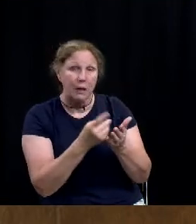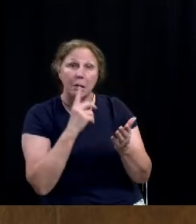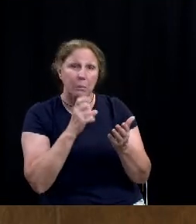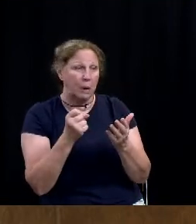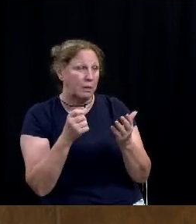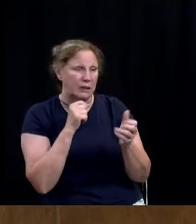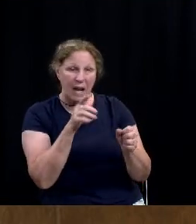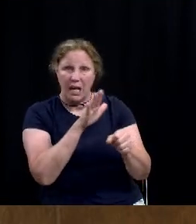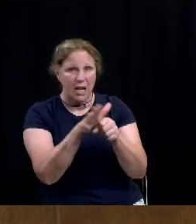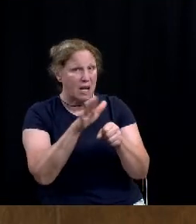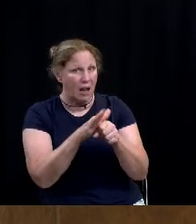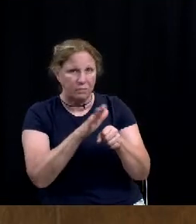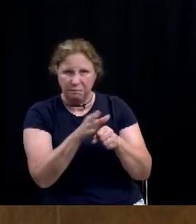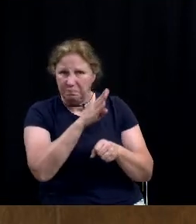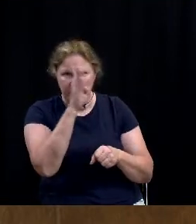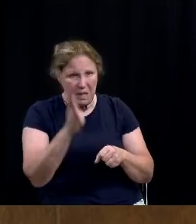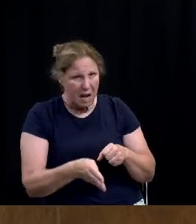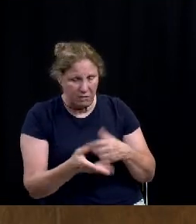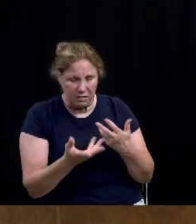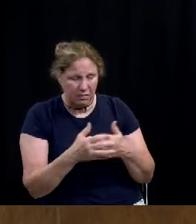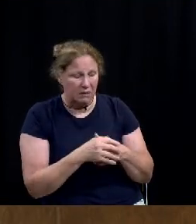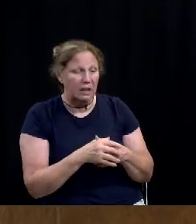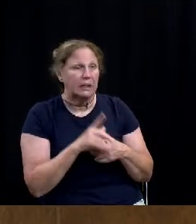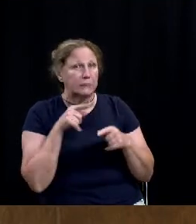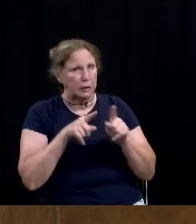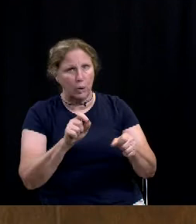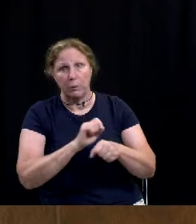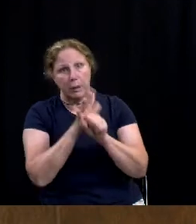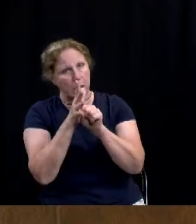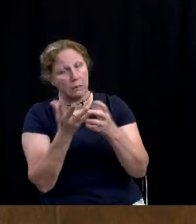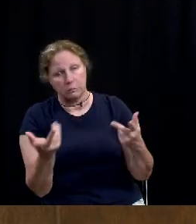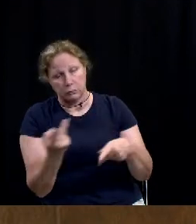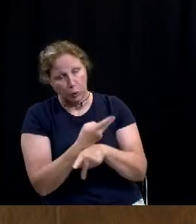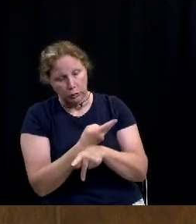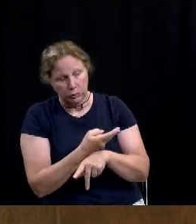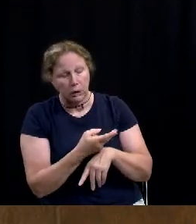and especially in the middle of a pandemic we knew that